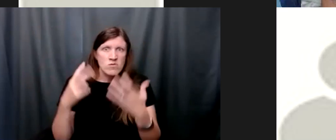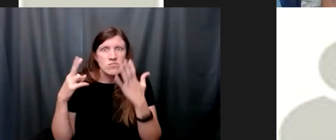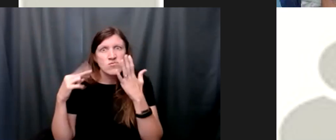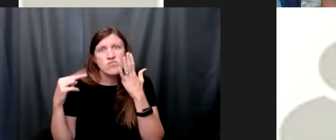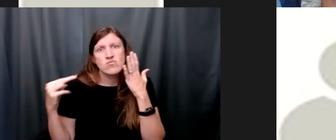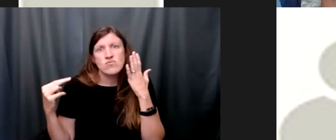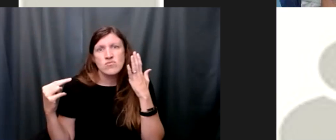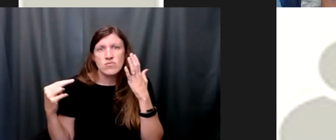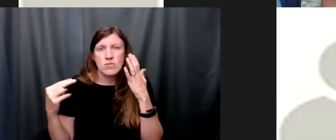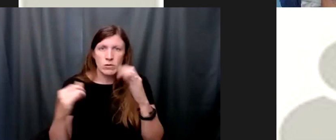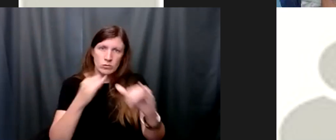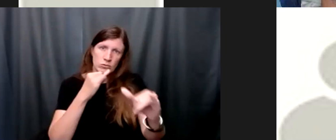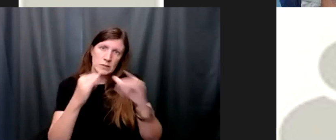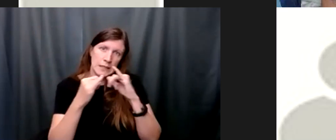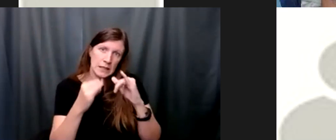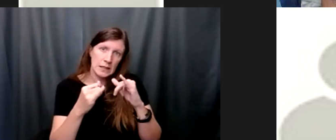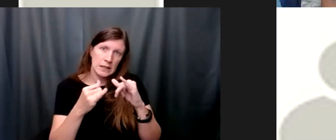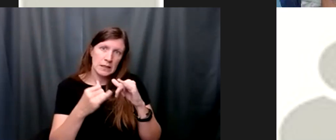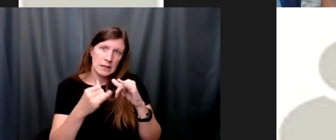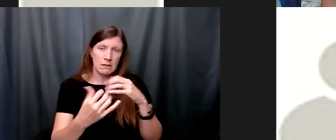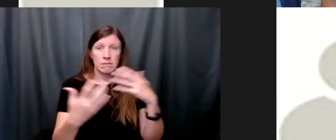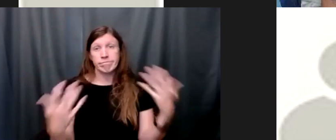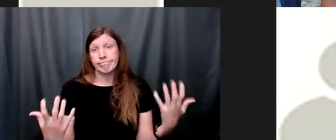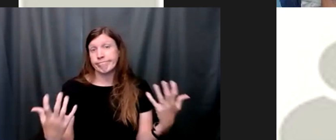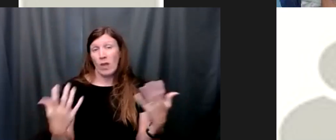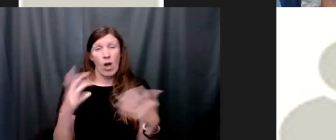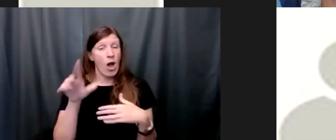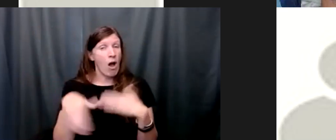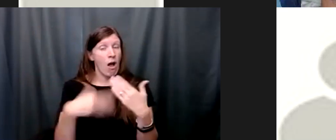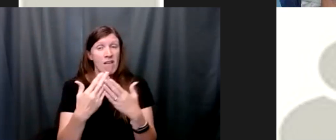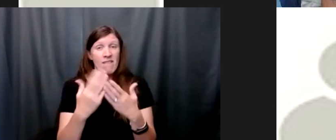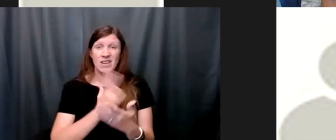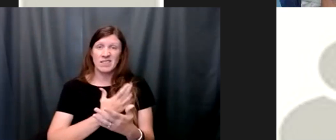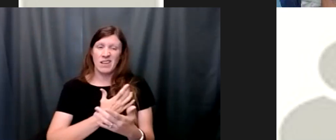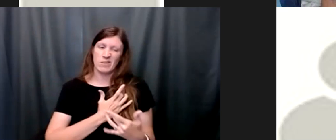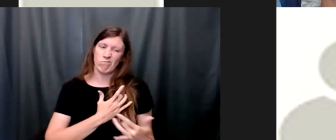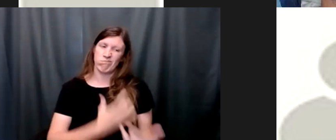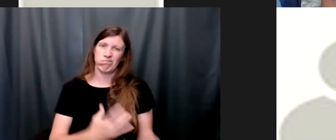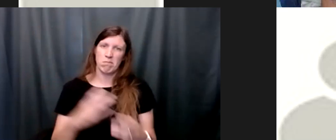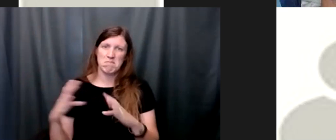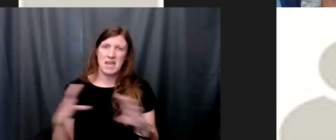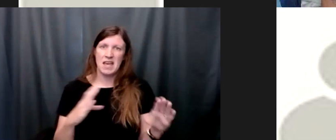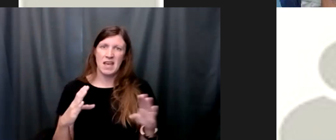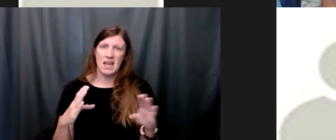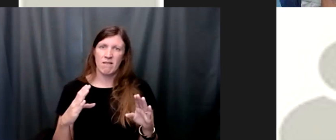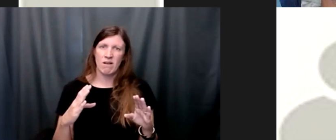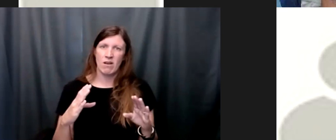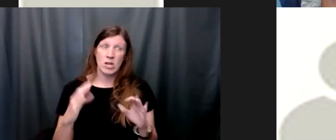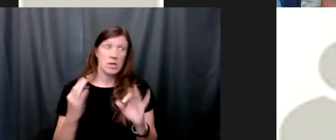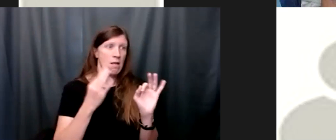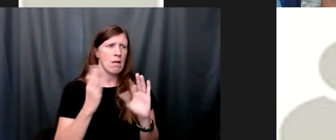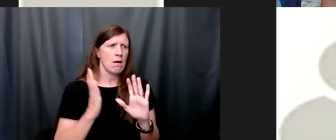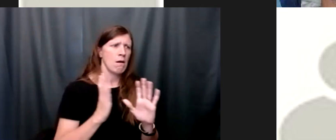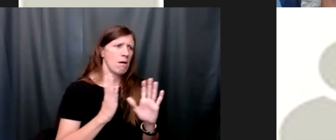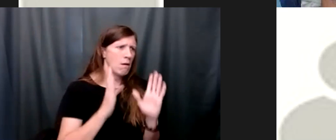or drink you see all of us have something that we go to to distract us from what's really happening